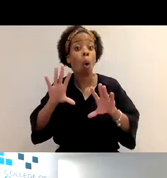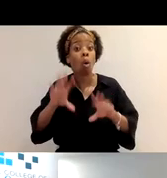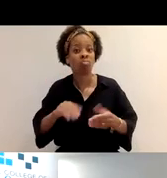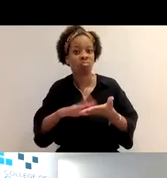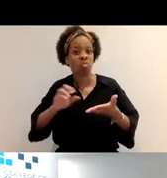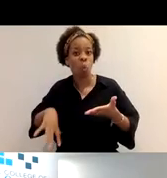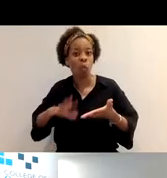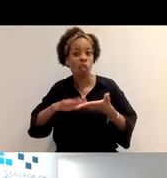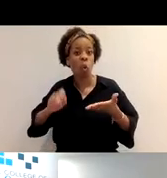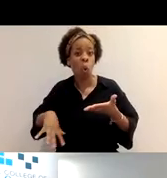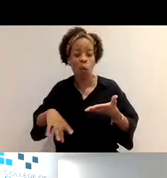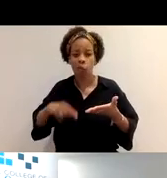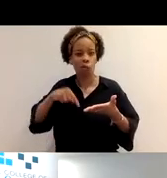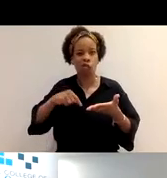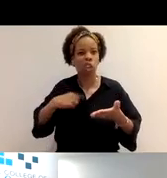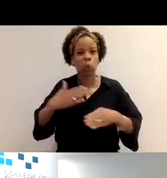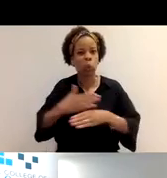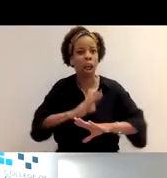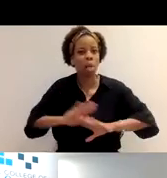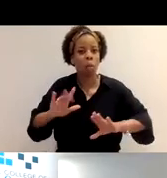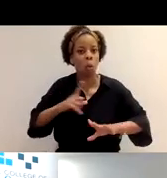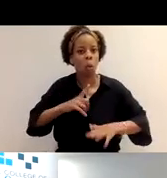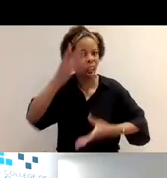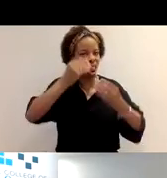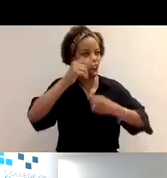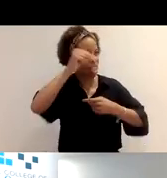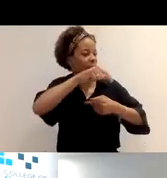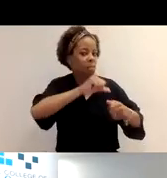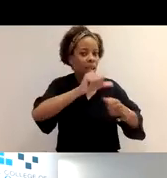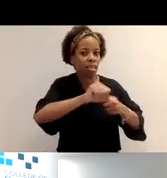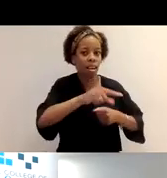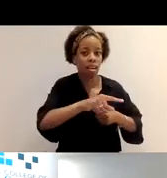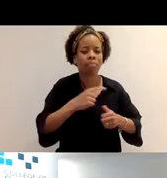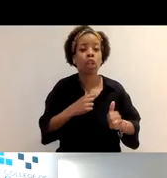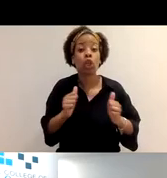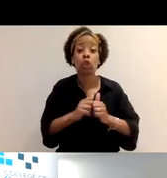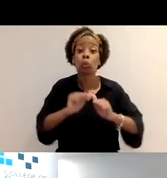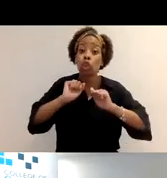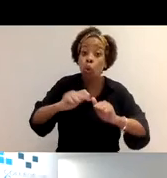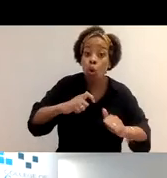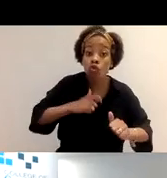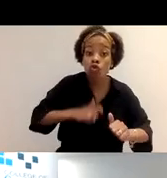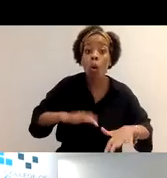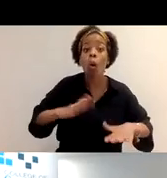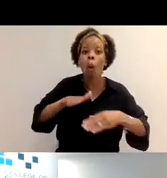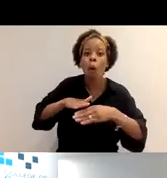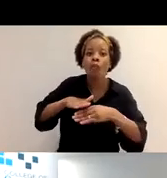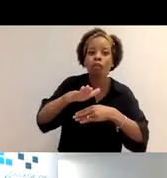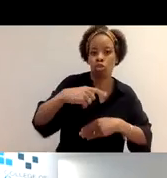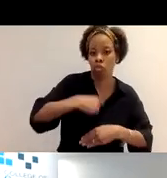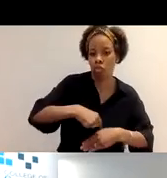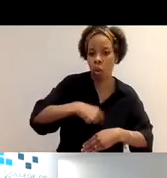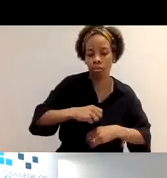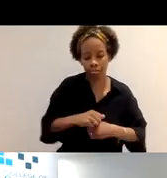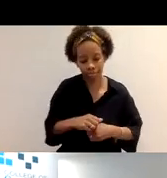how that CPD activity was relevant to you and your role or a future role. And finally,